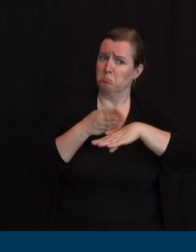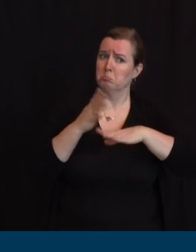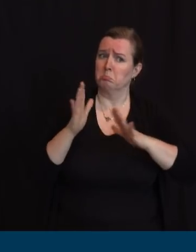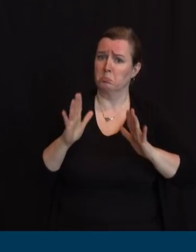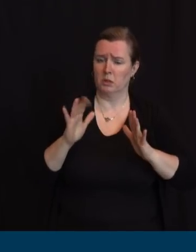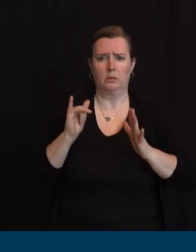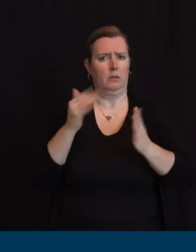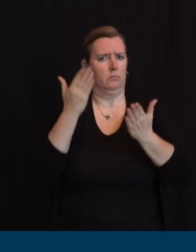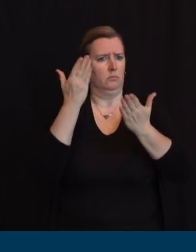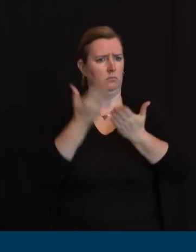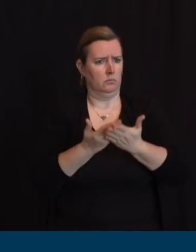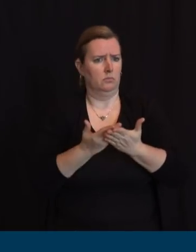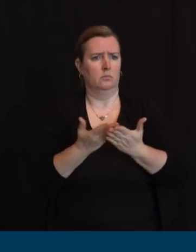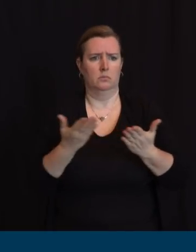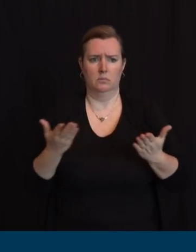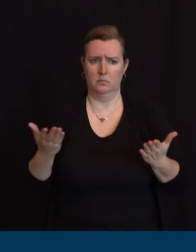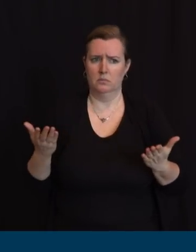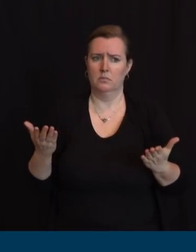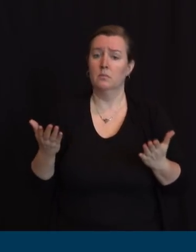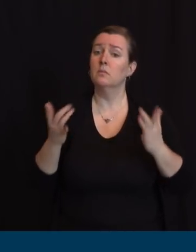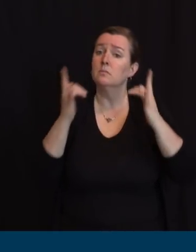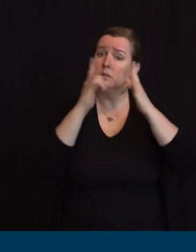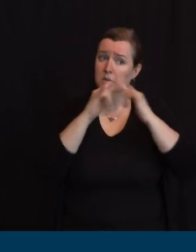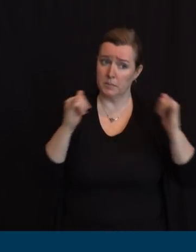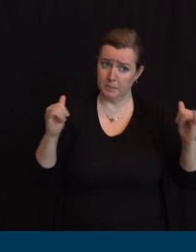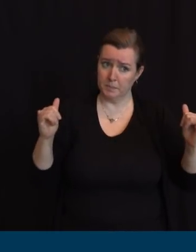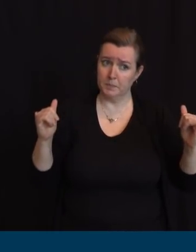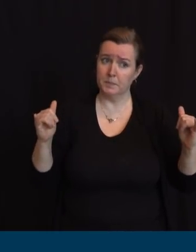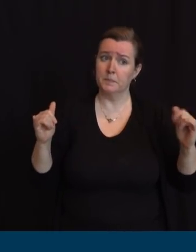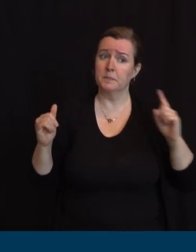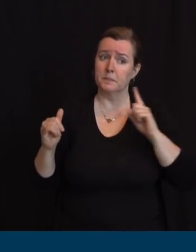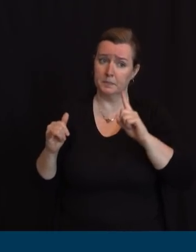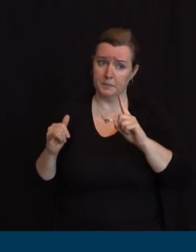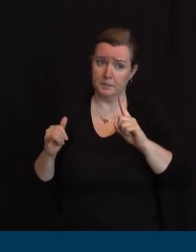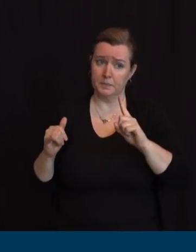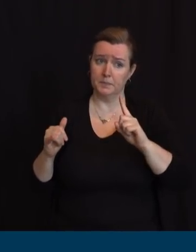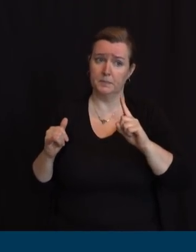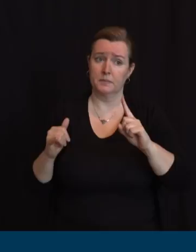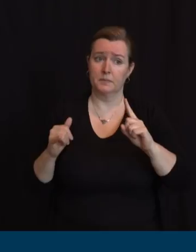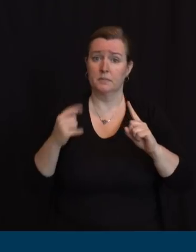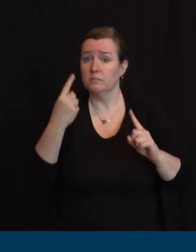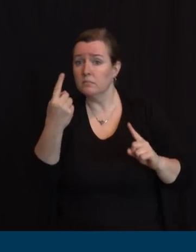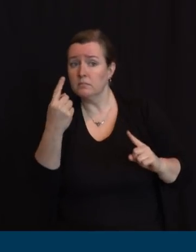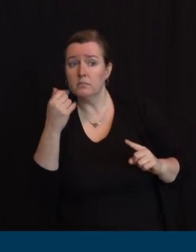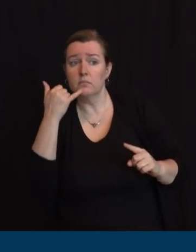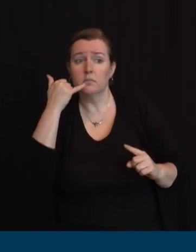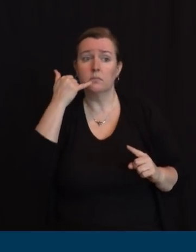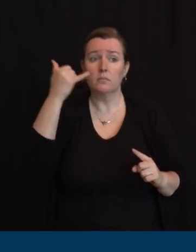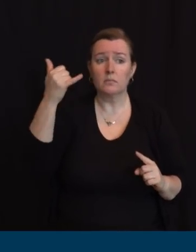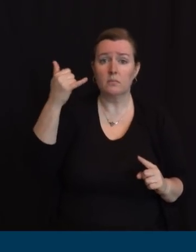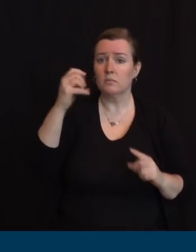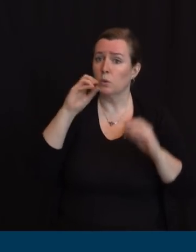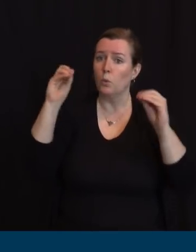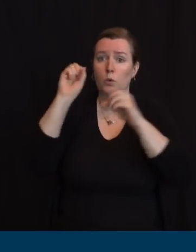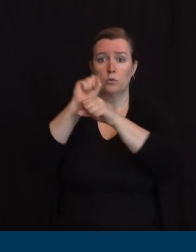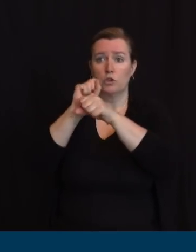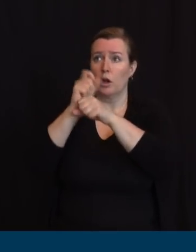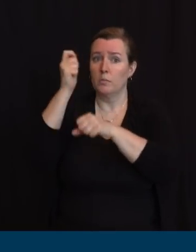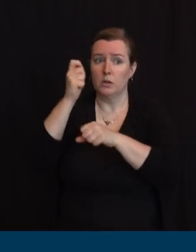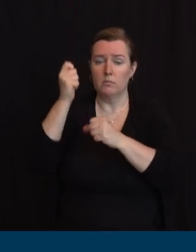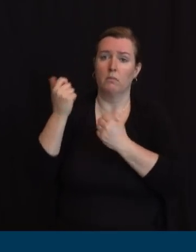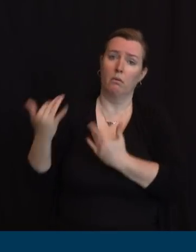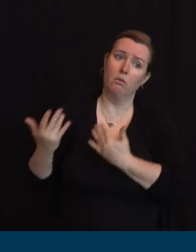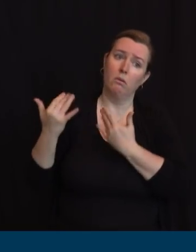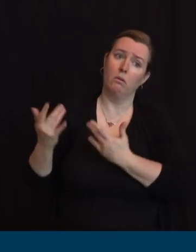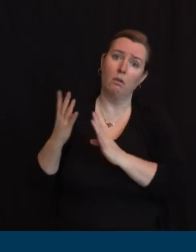on the phone waiting the two hours if it's you trying to log on you can't get on if it's you in that car in line at Bergen Community